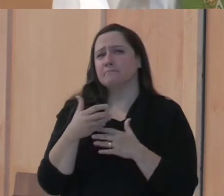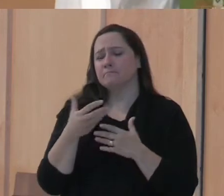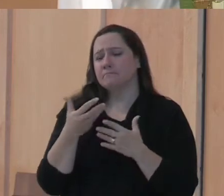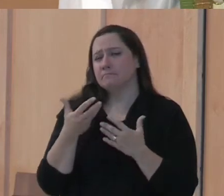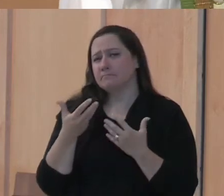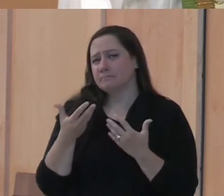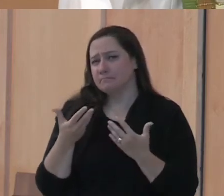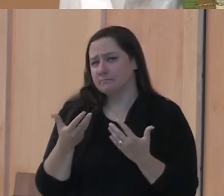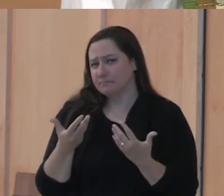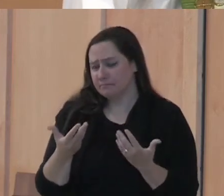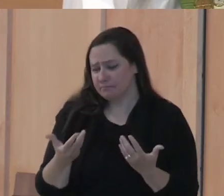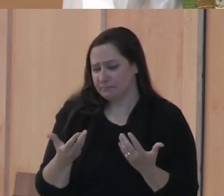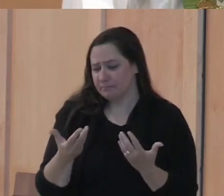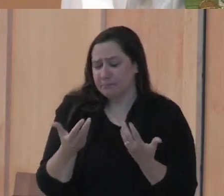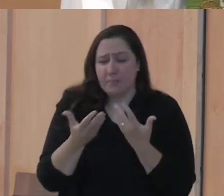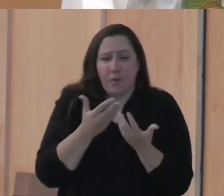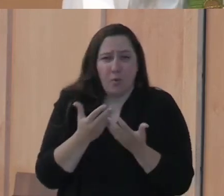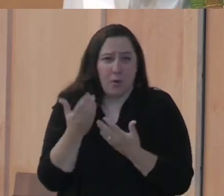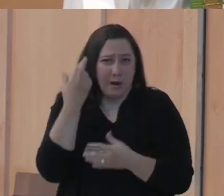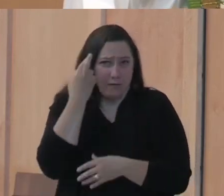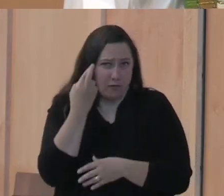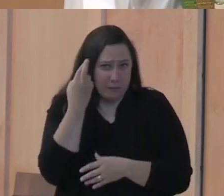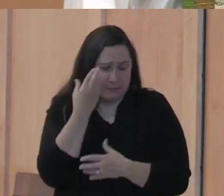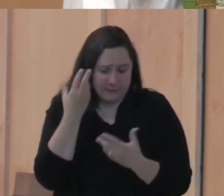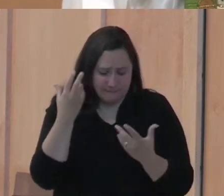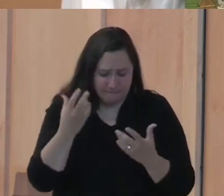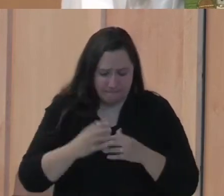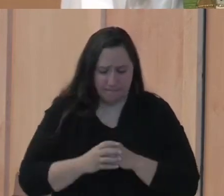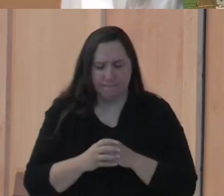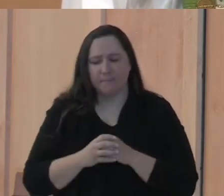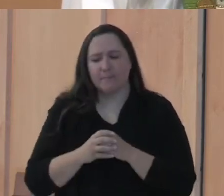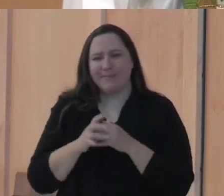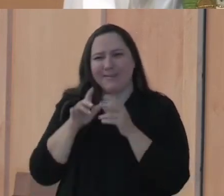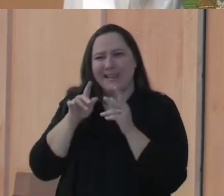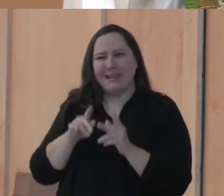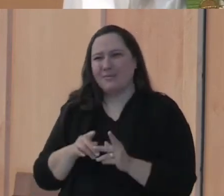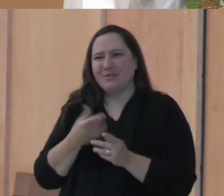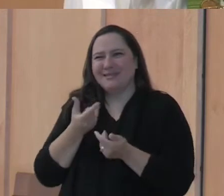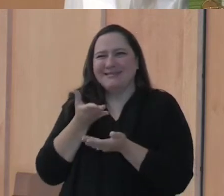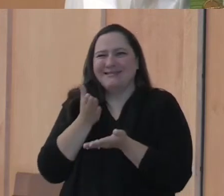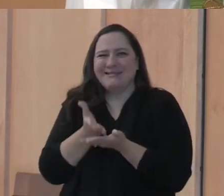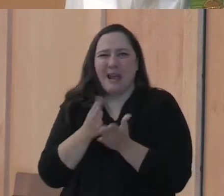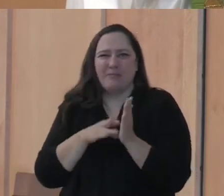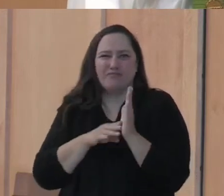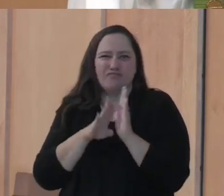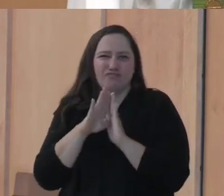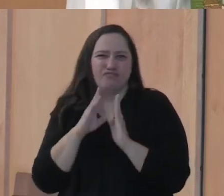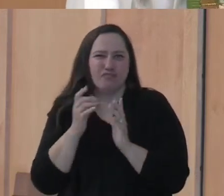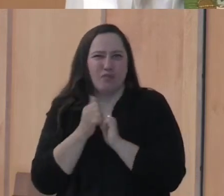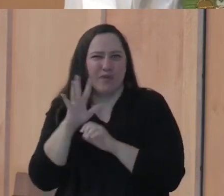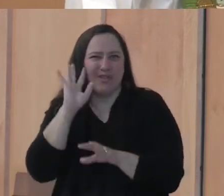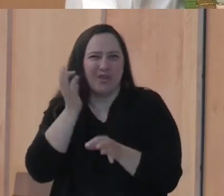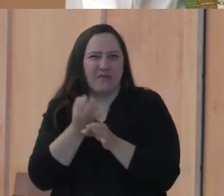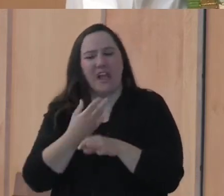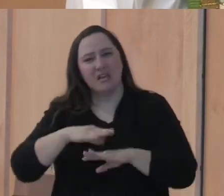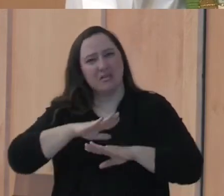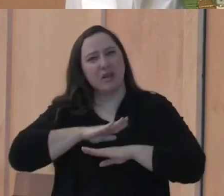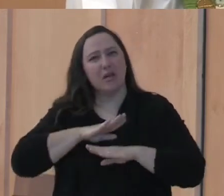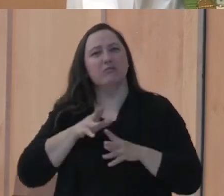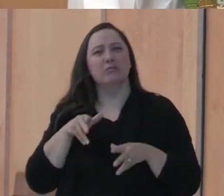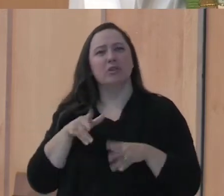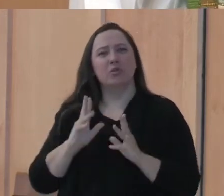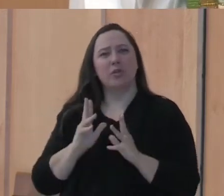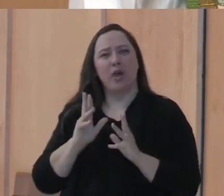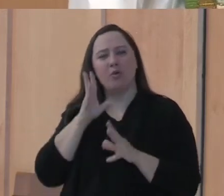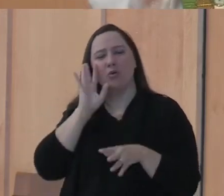but for whatever reason, they stop growing in their faith. They're content to let their